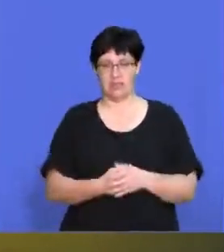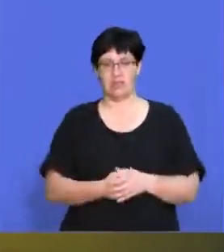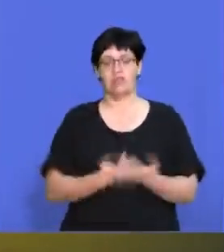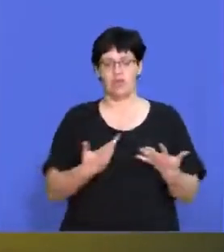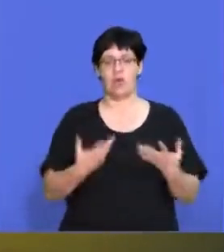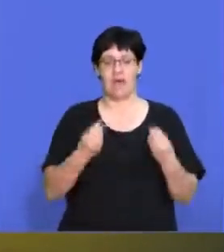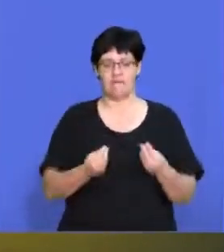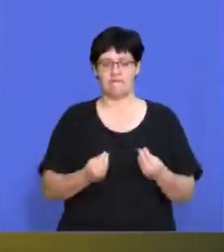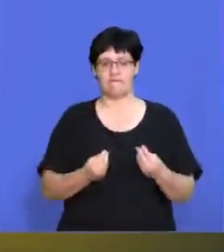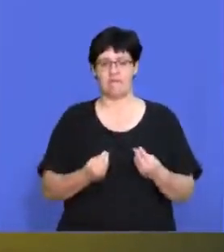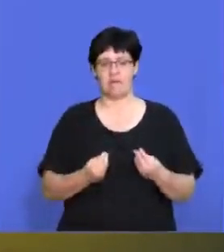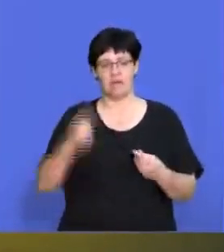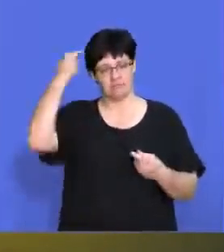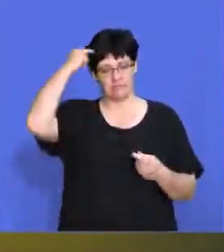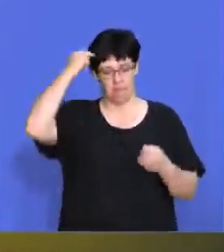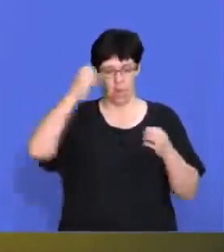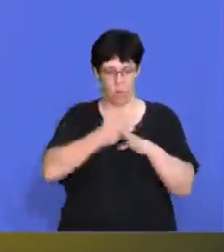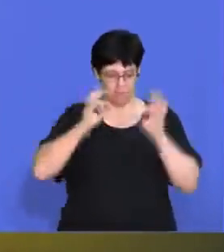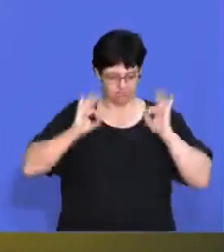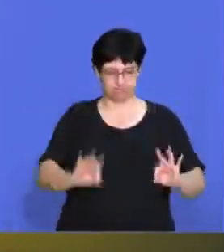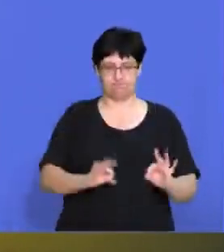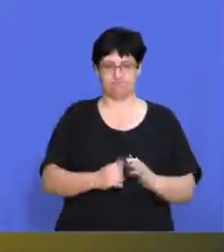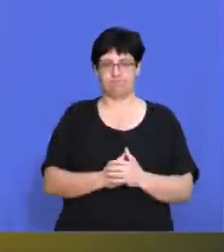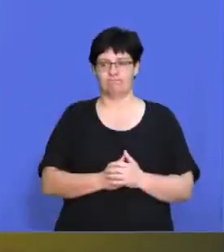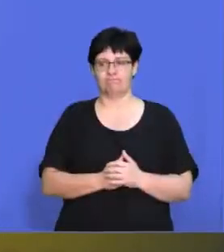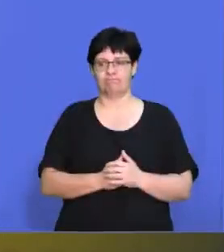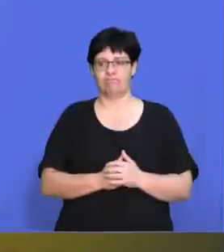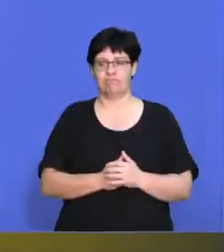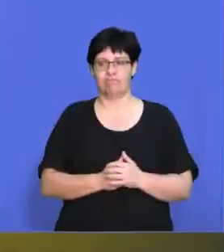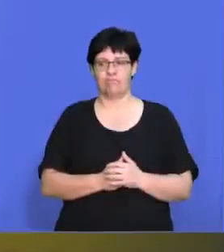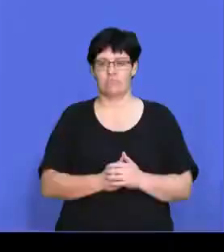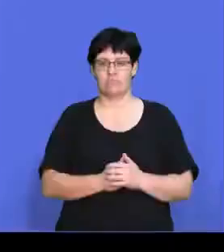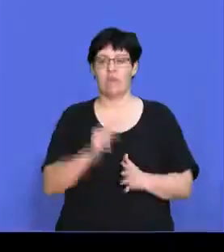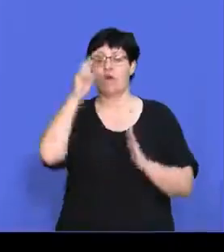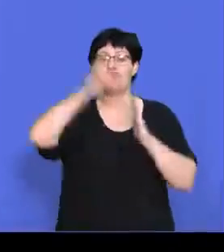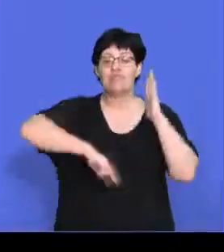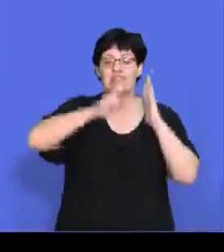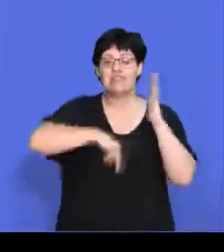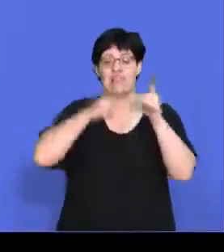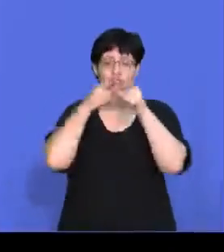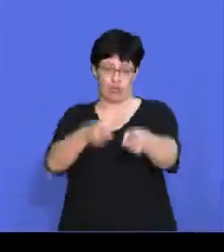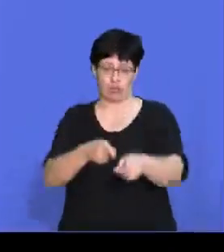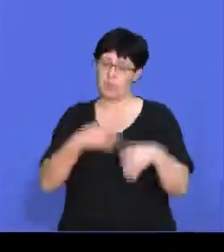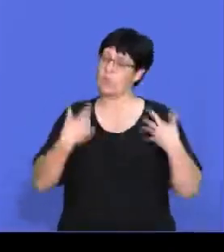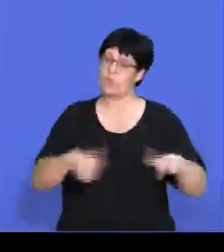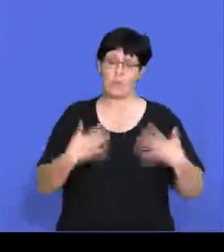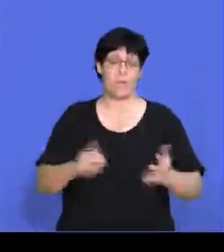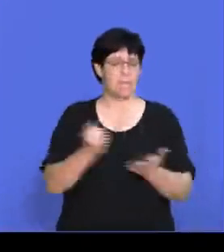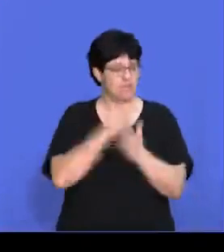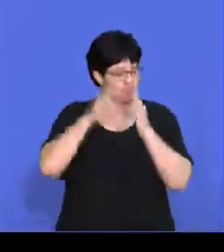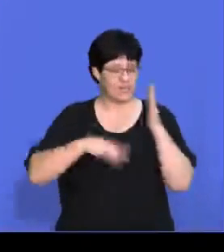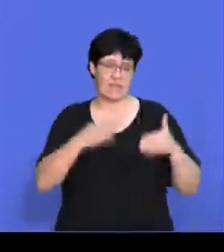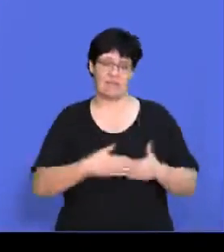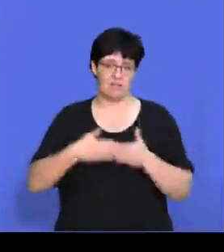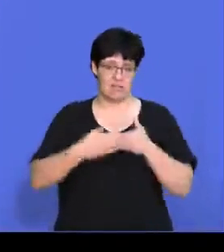and that you've got all your neurons firing on all cylinders there. Read the instructions